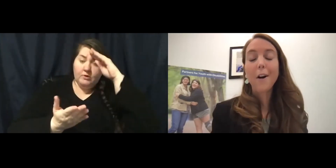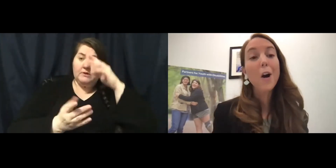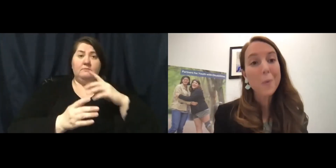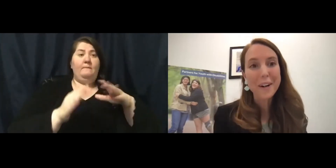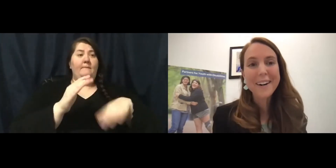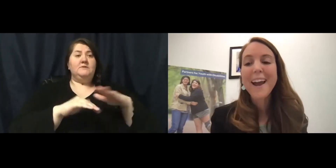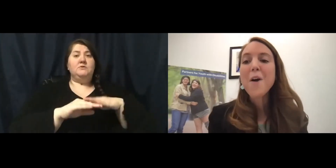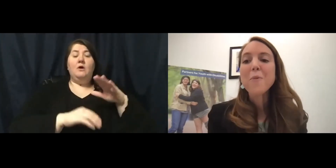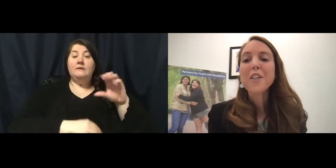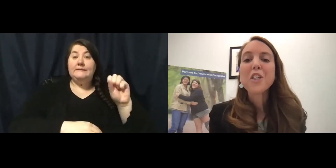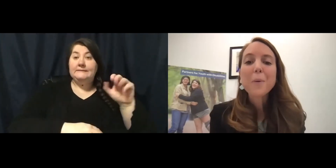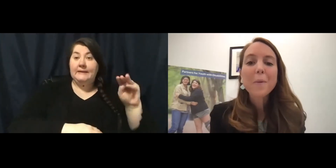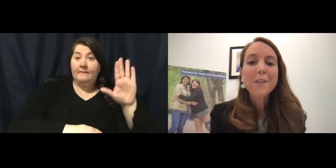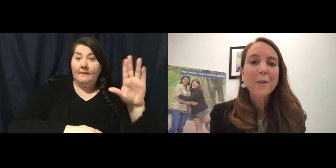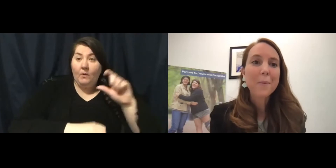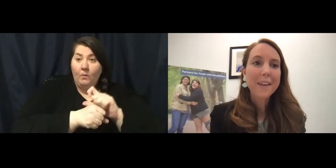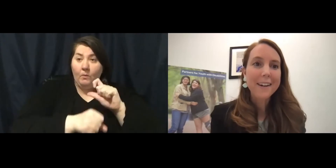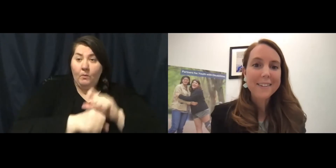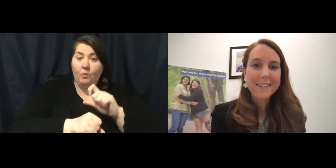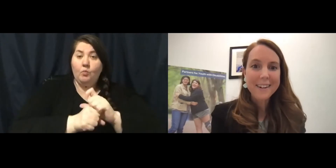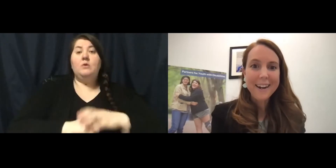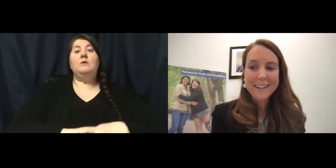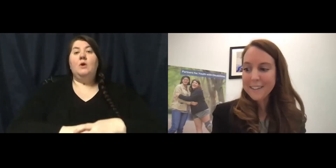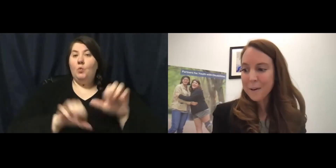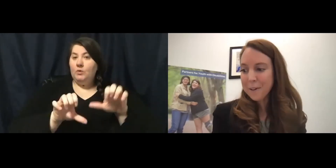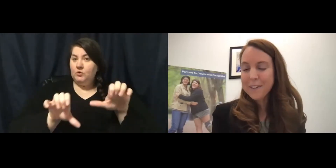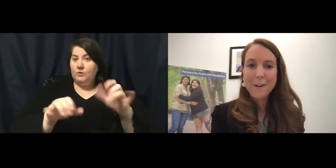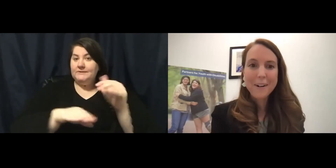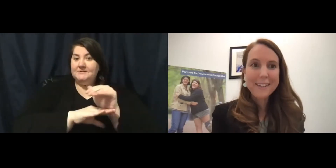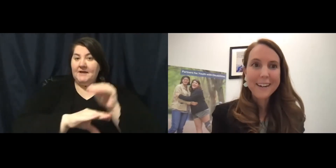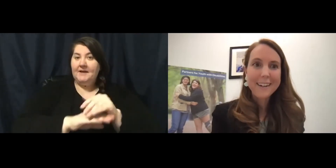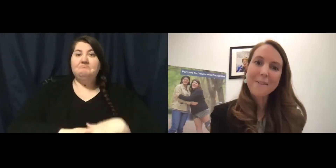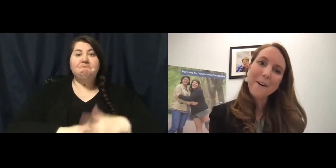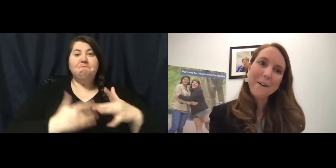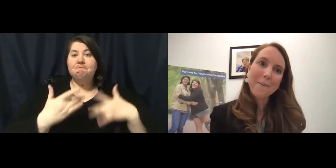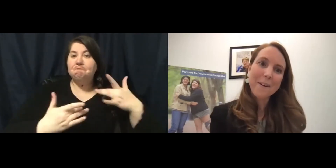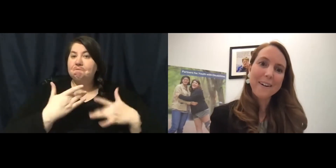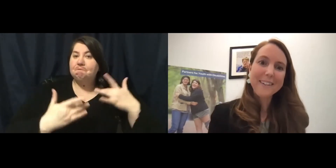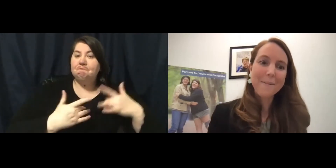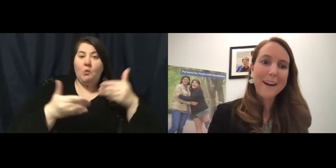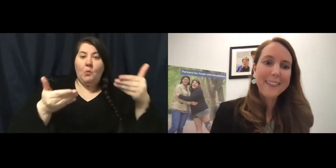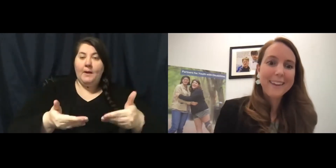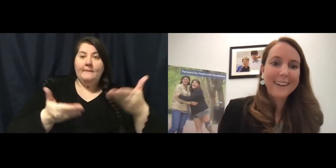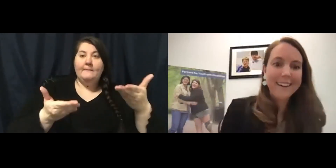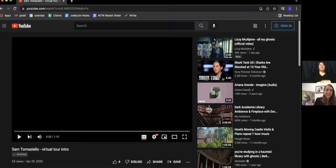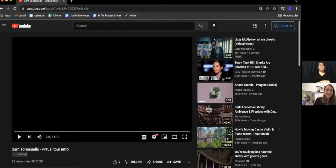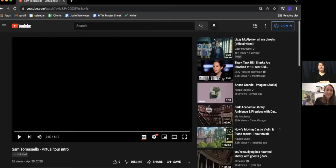or artwork, which she will be doing with us tonight. So we're so excited to welcome you, Elizabeth.